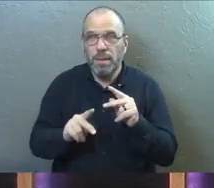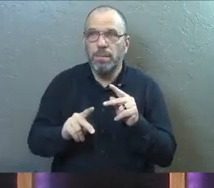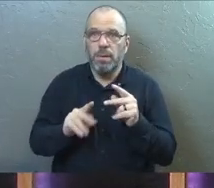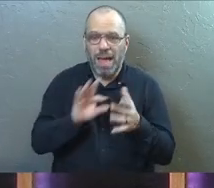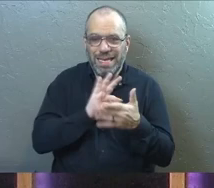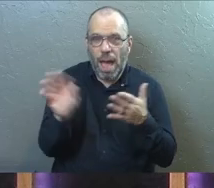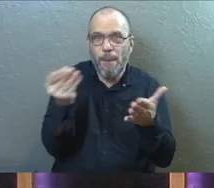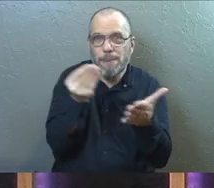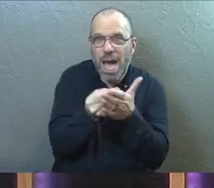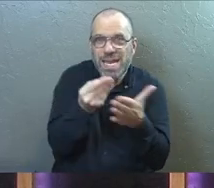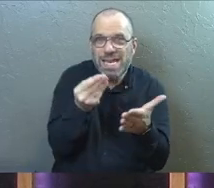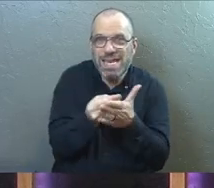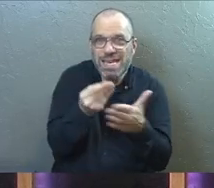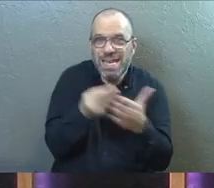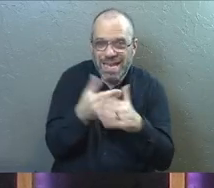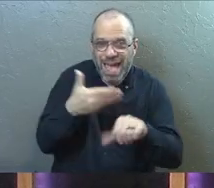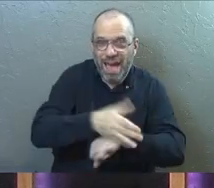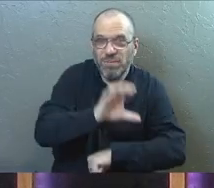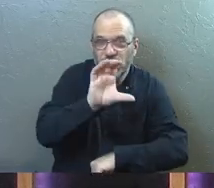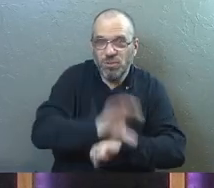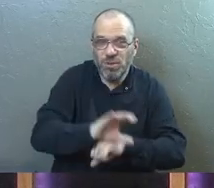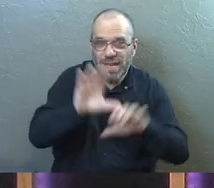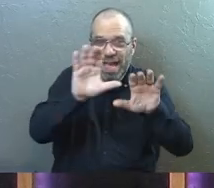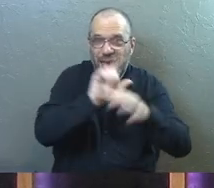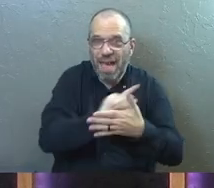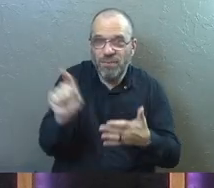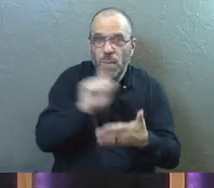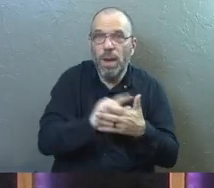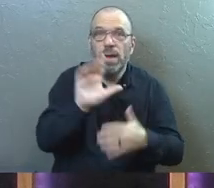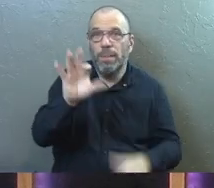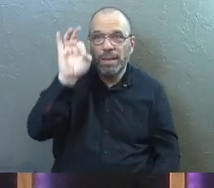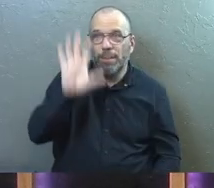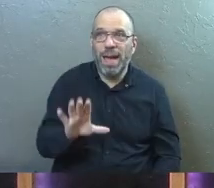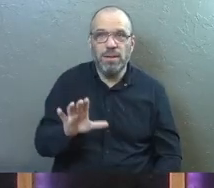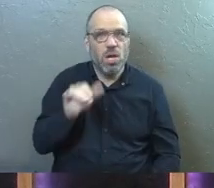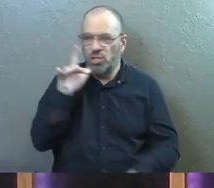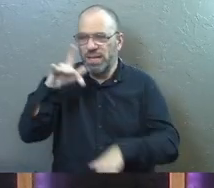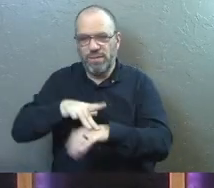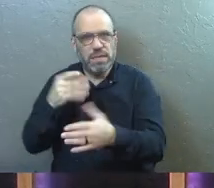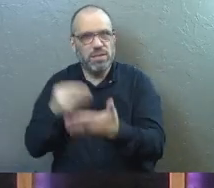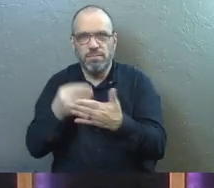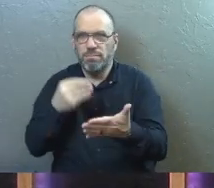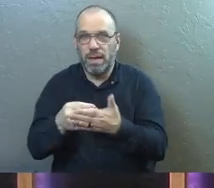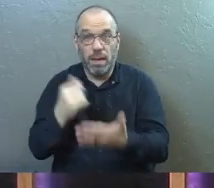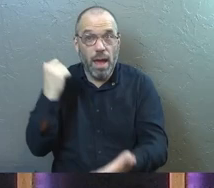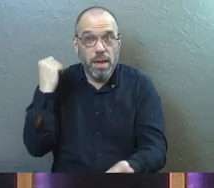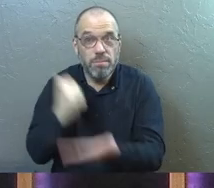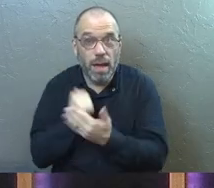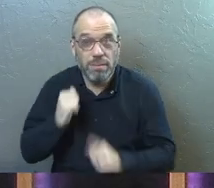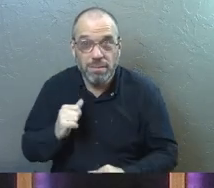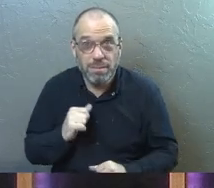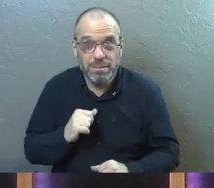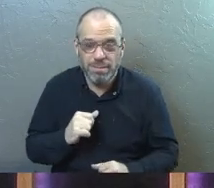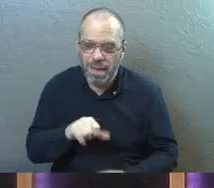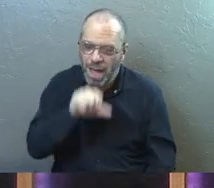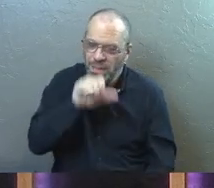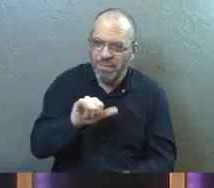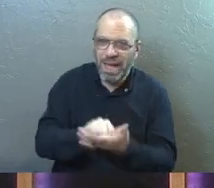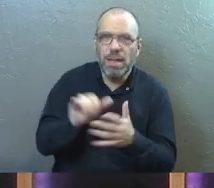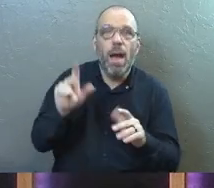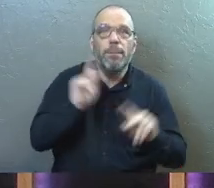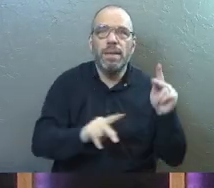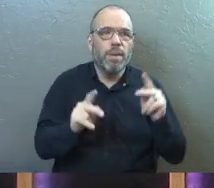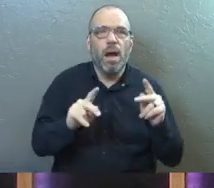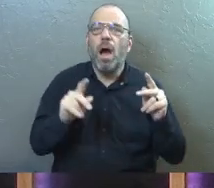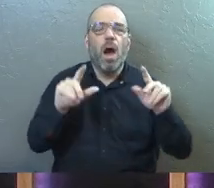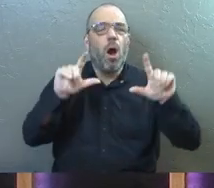count our money after services every single week because your pastor should never touch money. Amen. I love that they do that. We